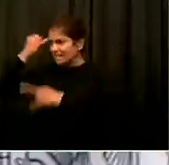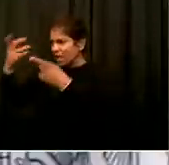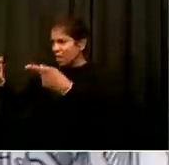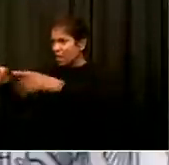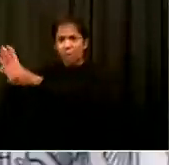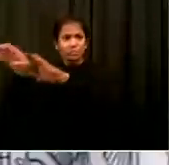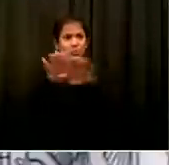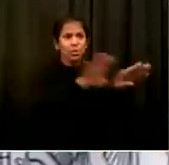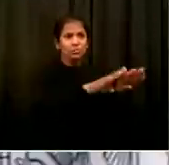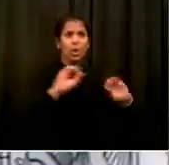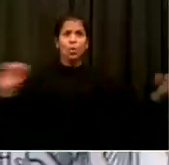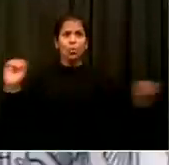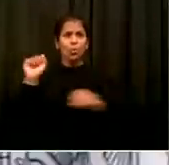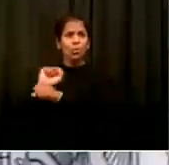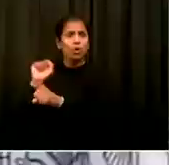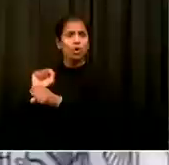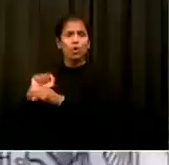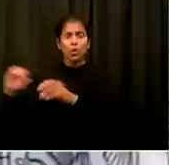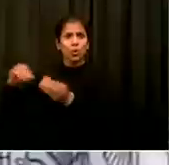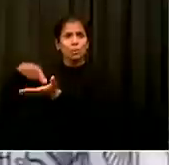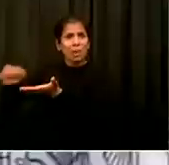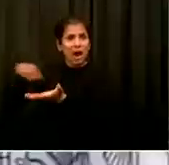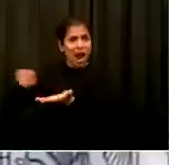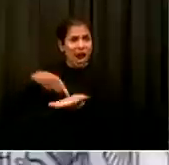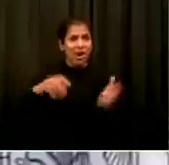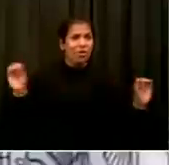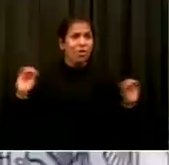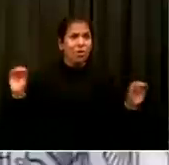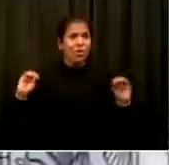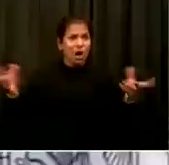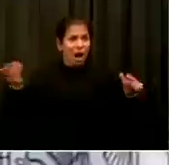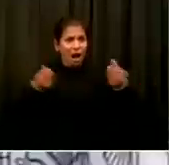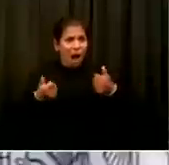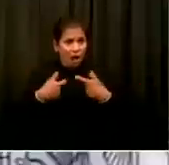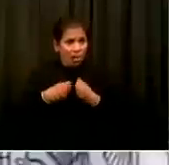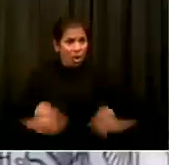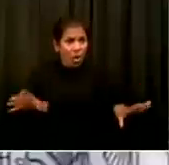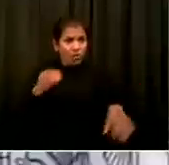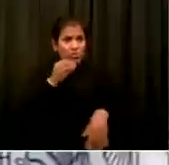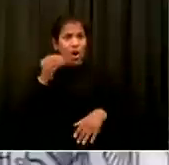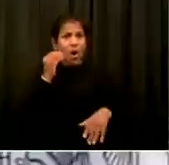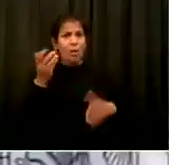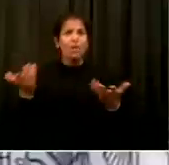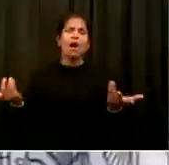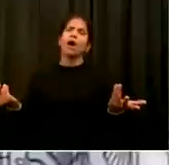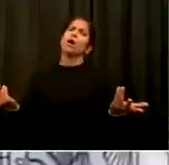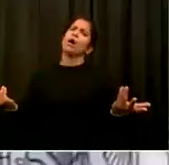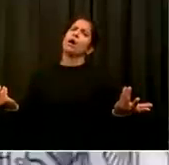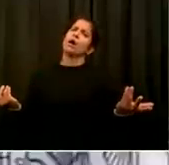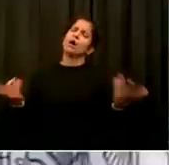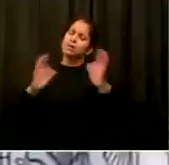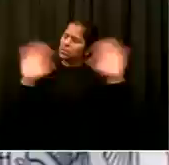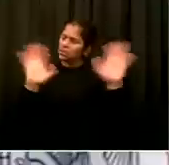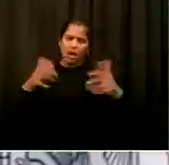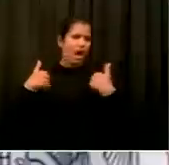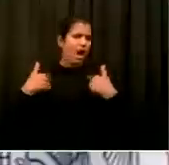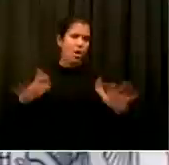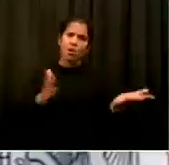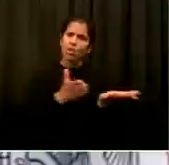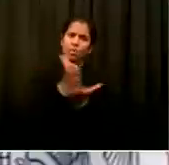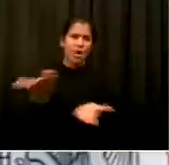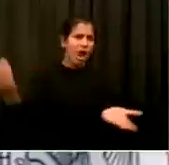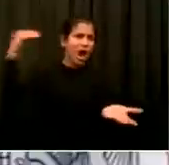once and for all in these areas of Brooklyn and Queens where there's concern and therefore protect the whole city, and that's what we're going to do. The